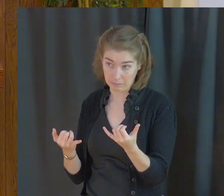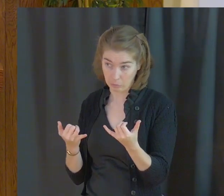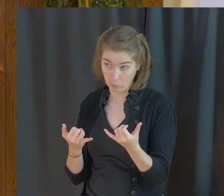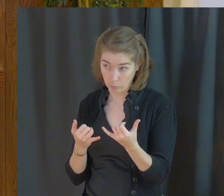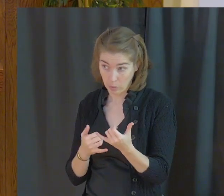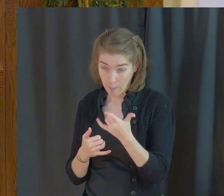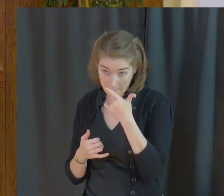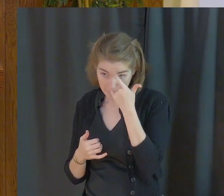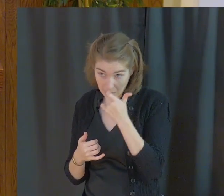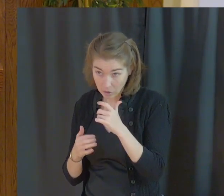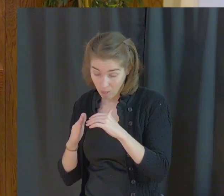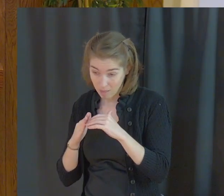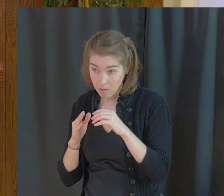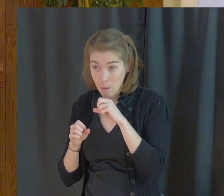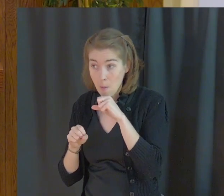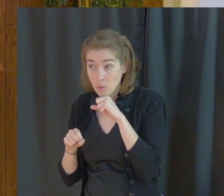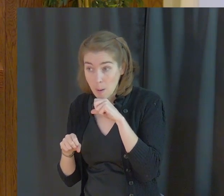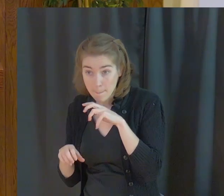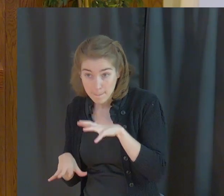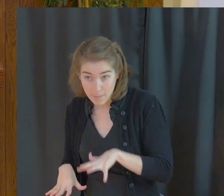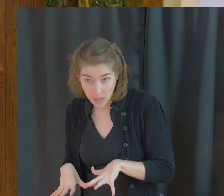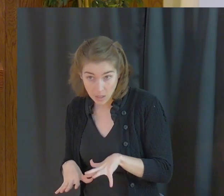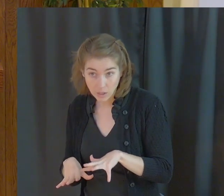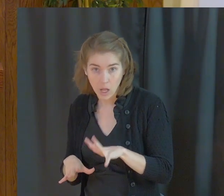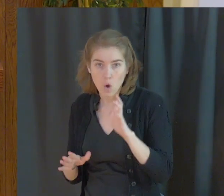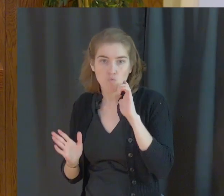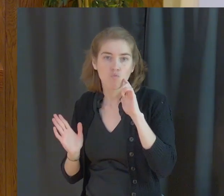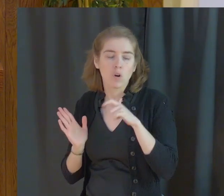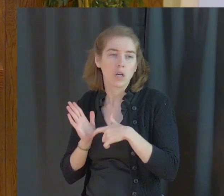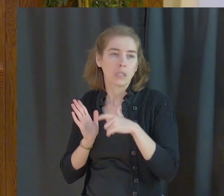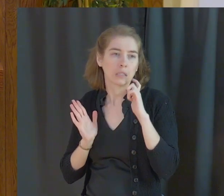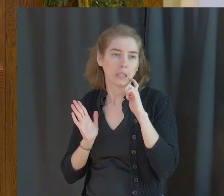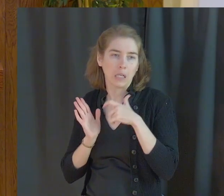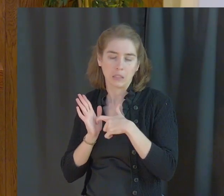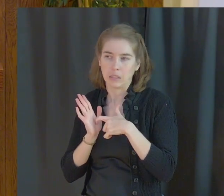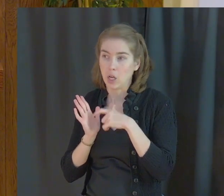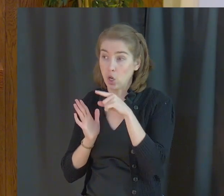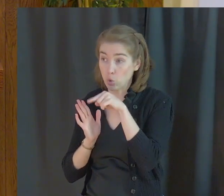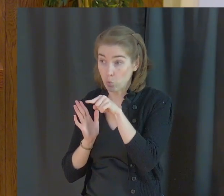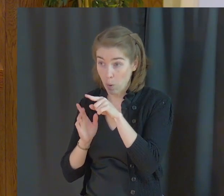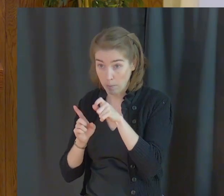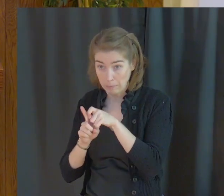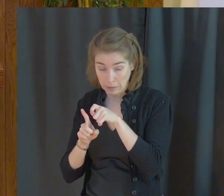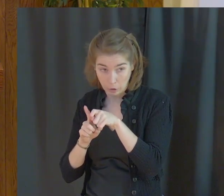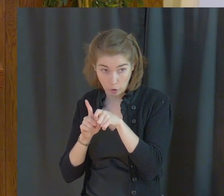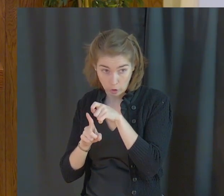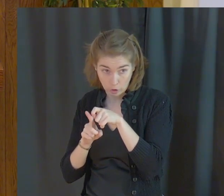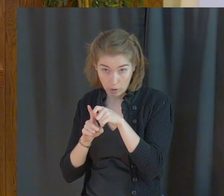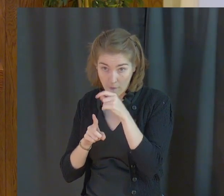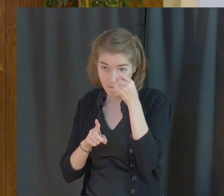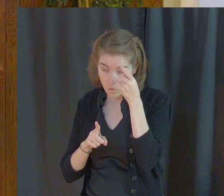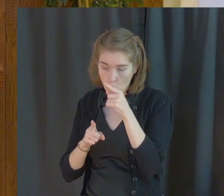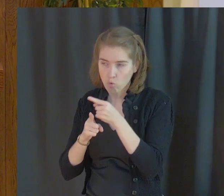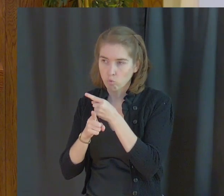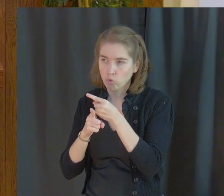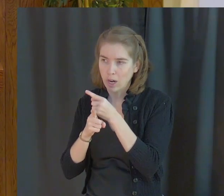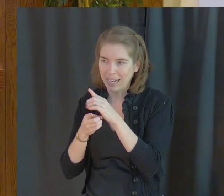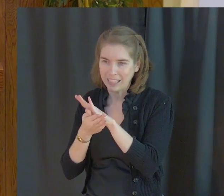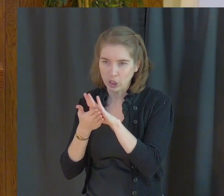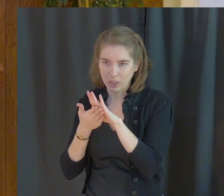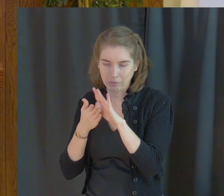Because there is blessings in recognizing that you are being persecuted for righteousness'